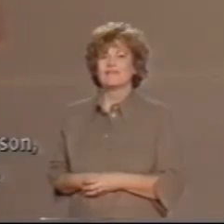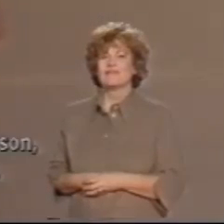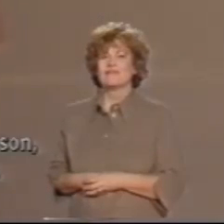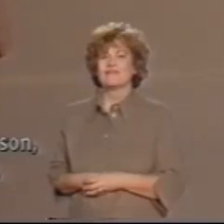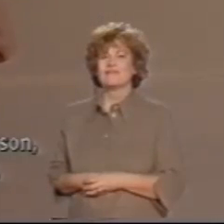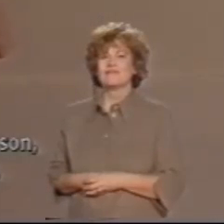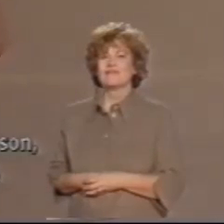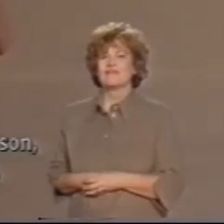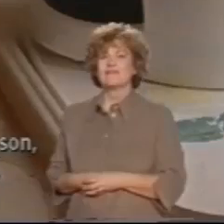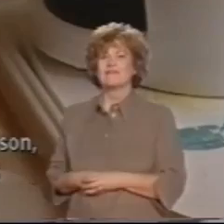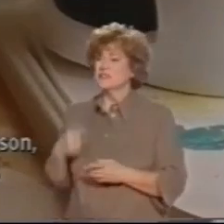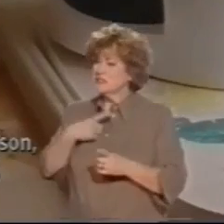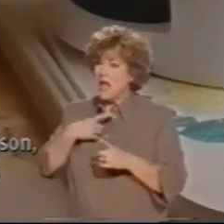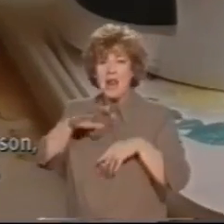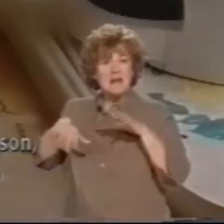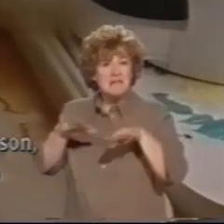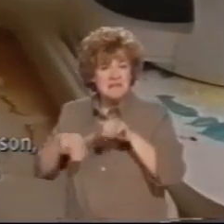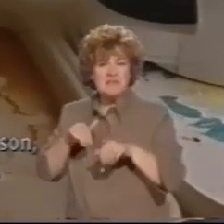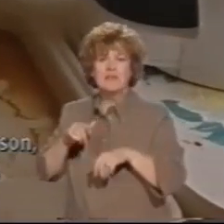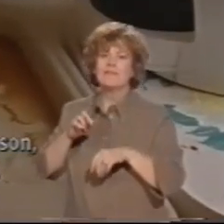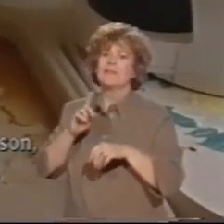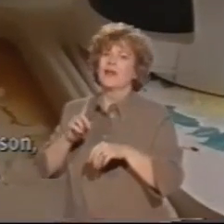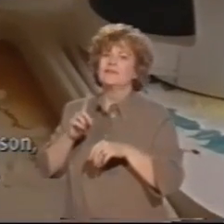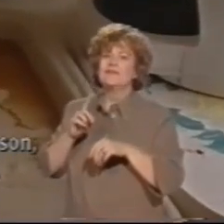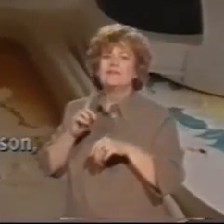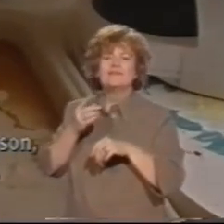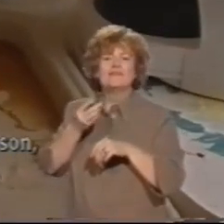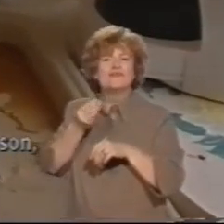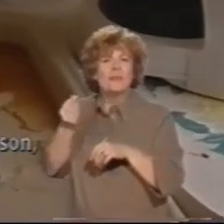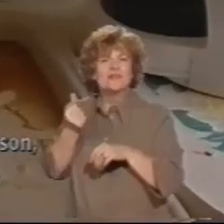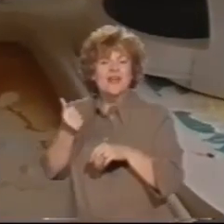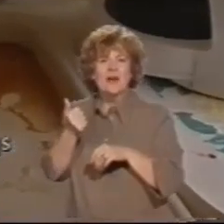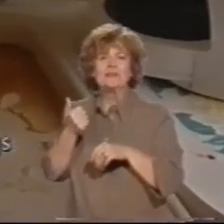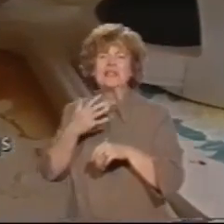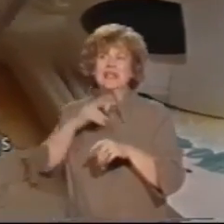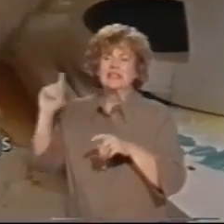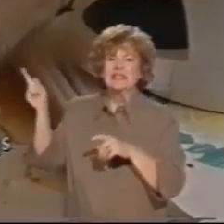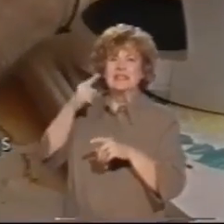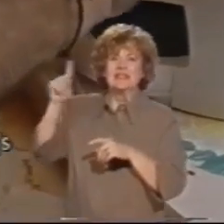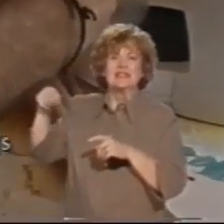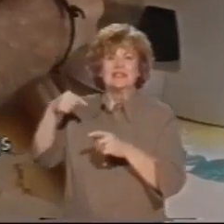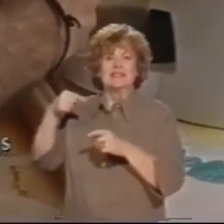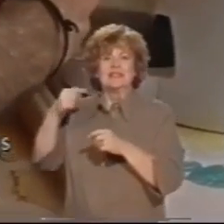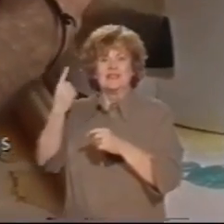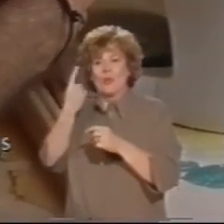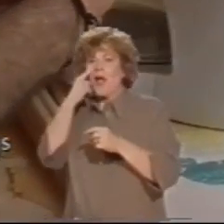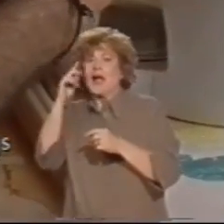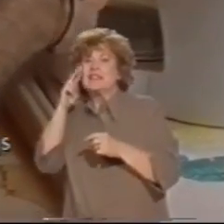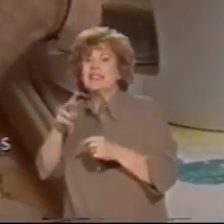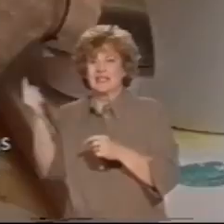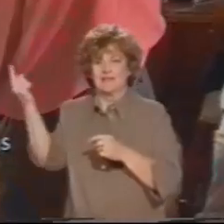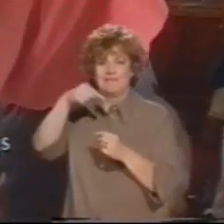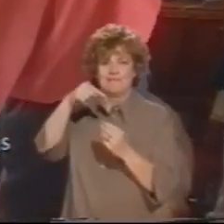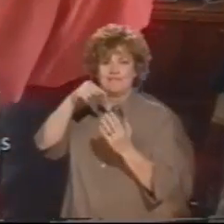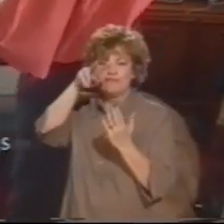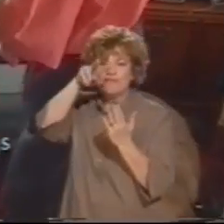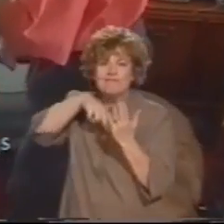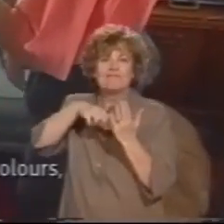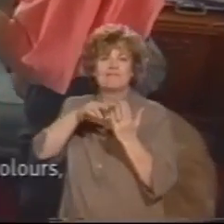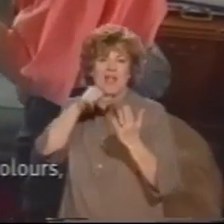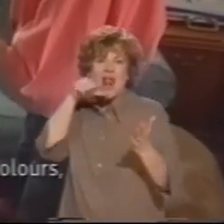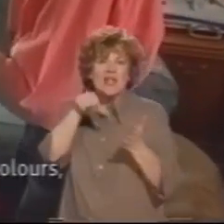One needs a sighted person, sometimes, of course, to attend to such things as printed mail,